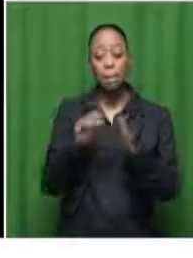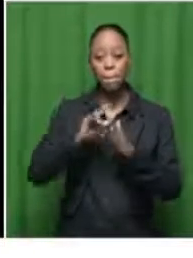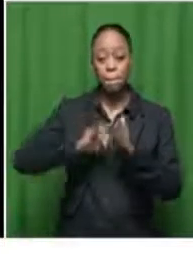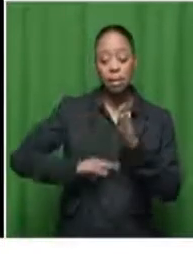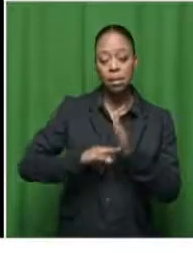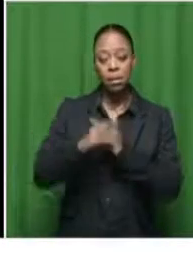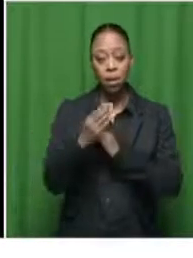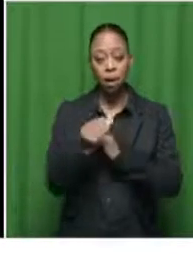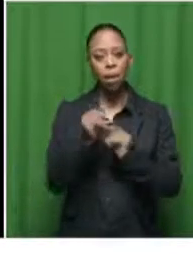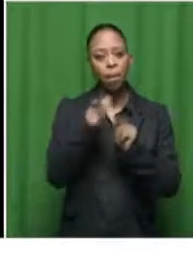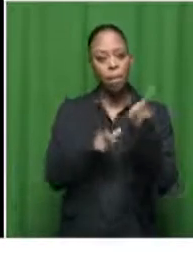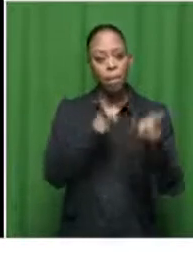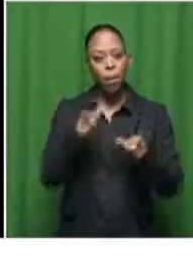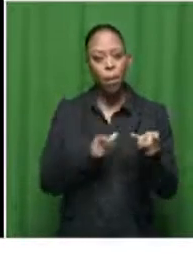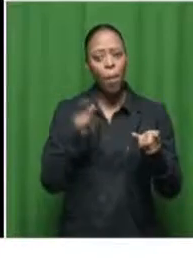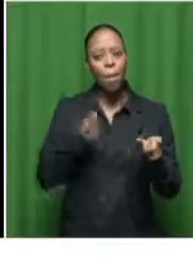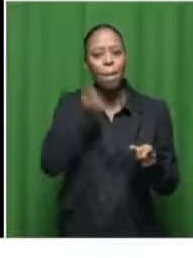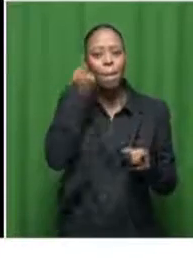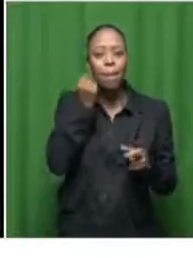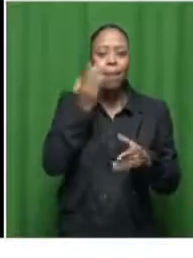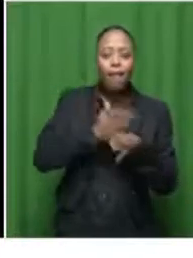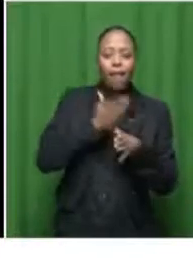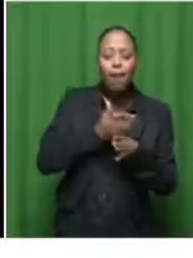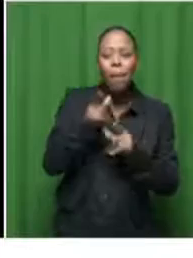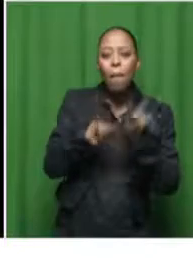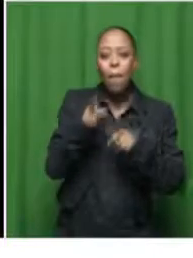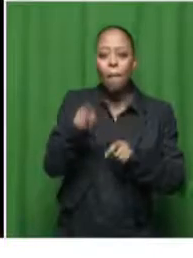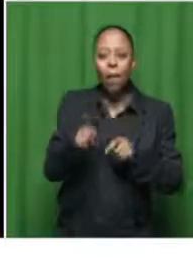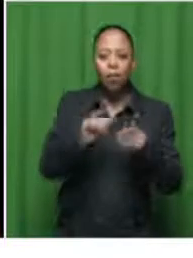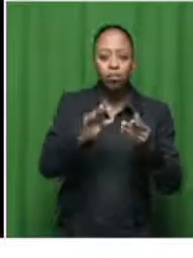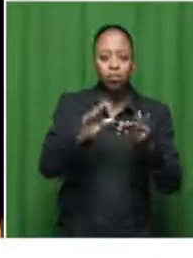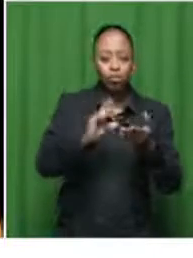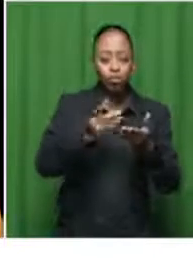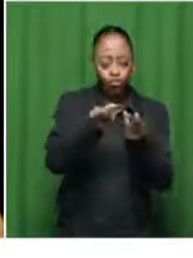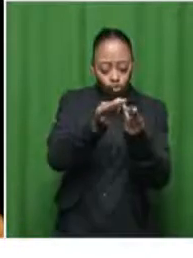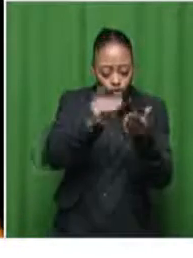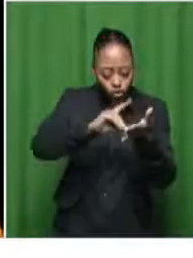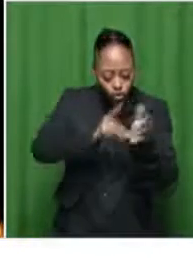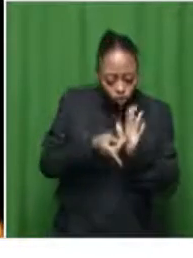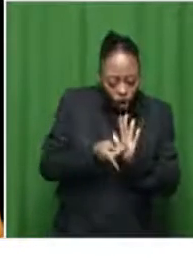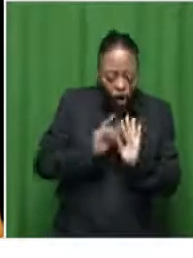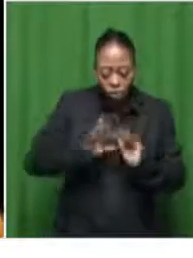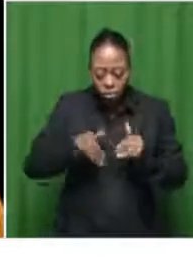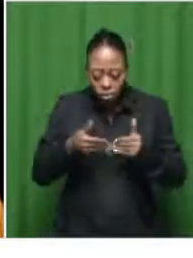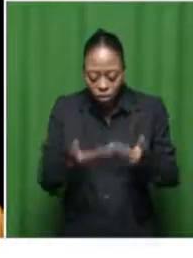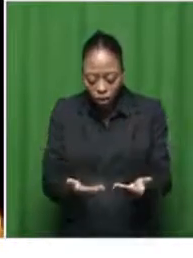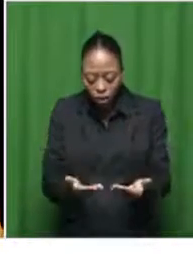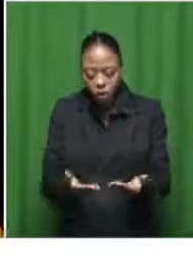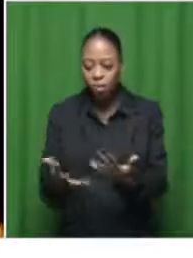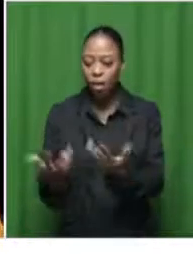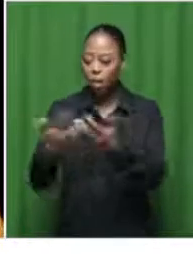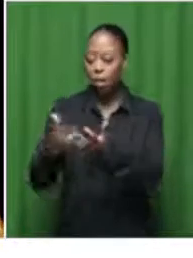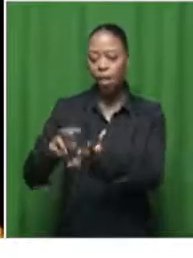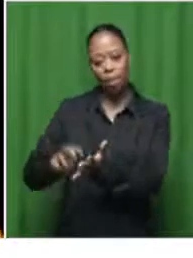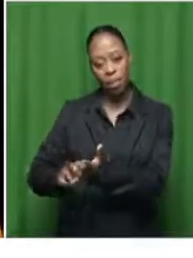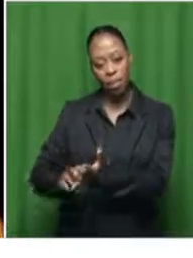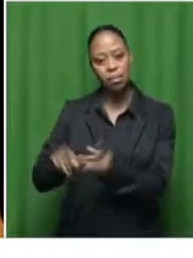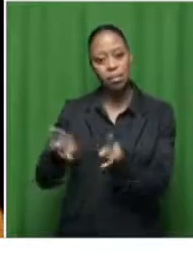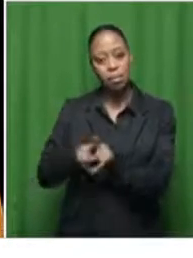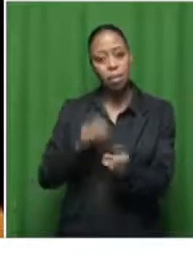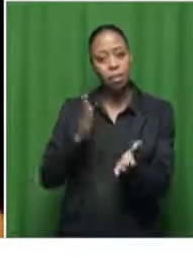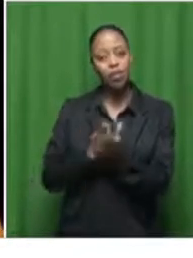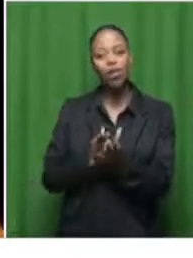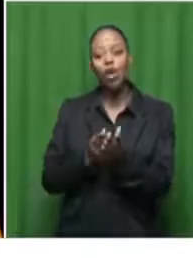need to be on the center in the center sense of we need to work with people to design services that are really meeting the needs and also sustainable